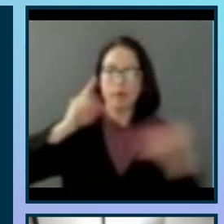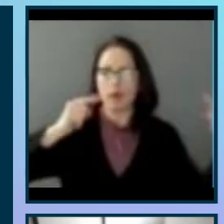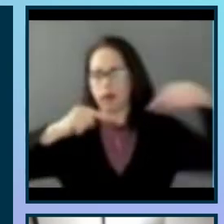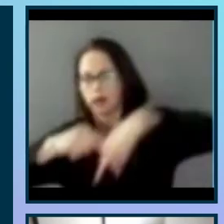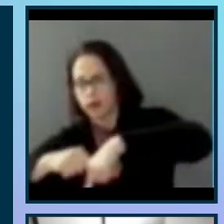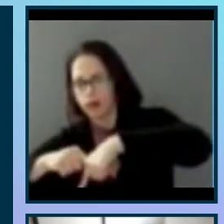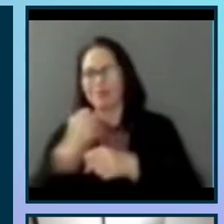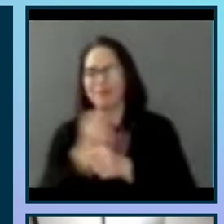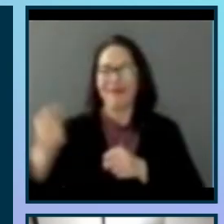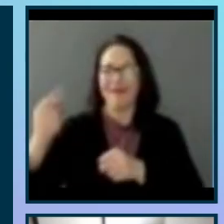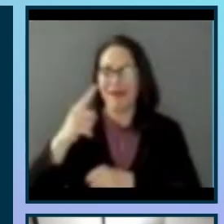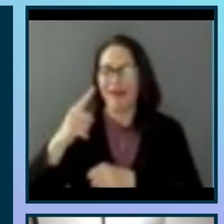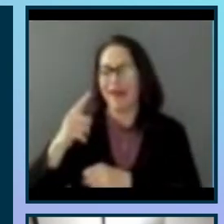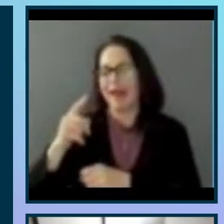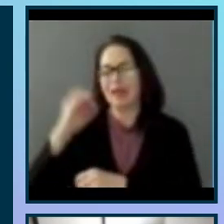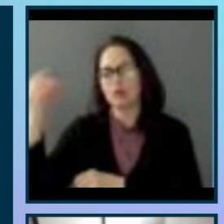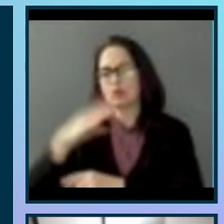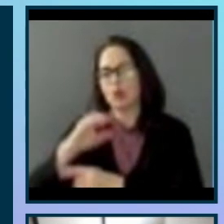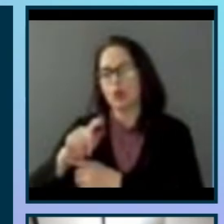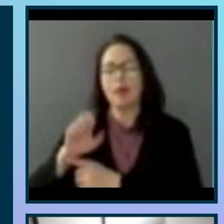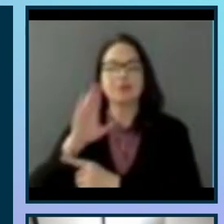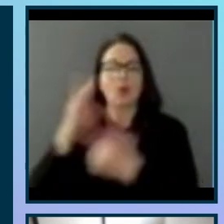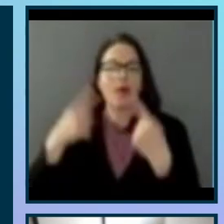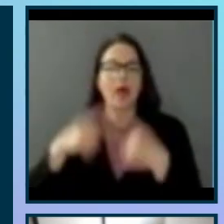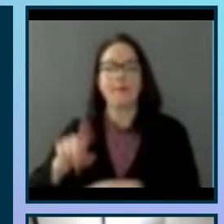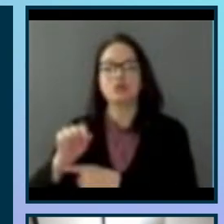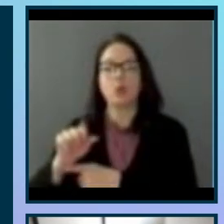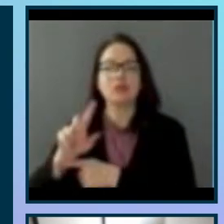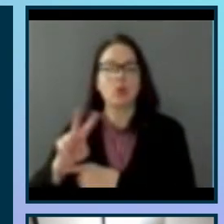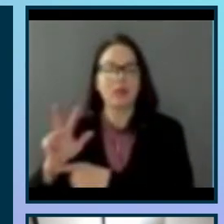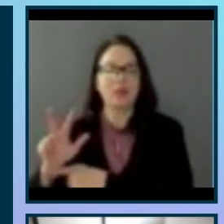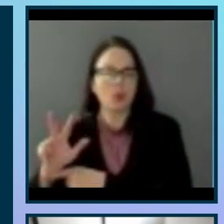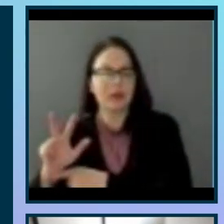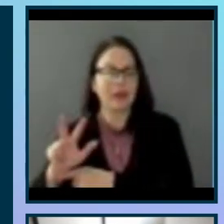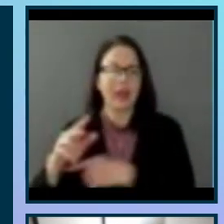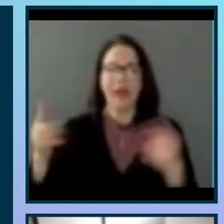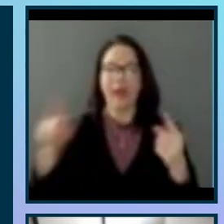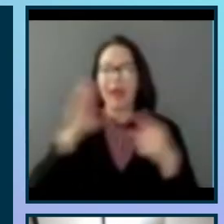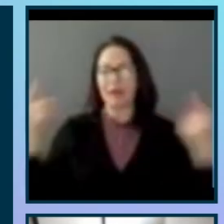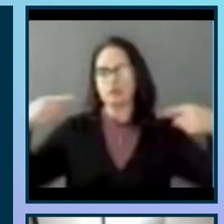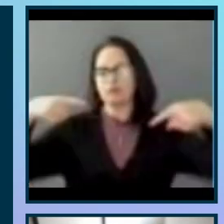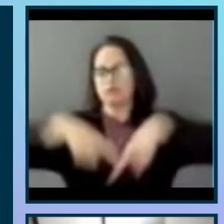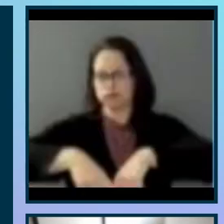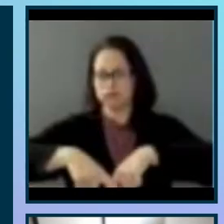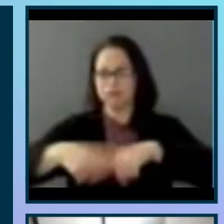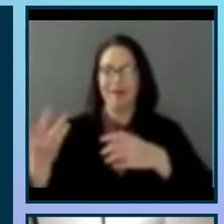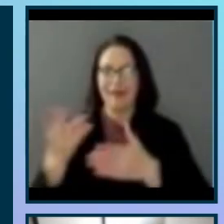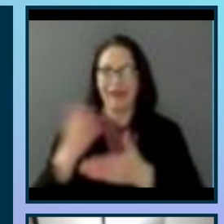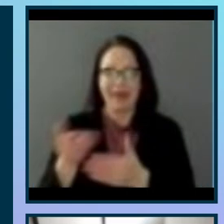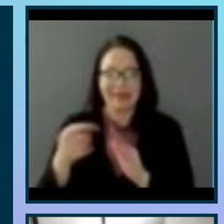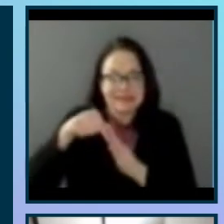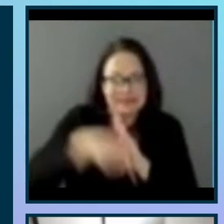happening October 14, 2023. The lines cross in the deep heart of Texas, which is where I'm actually sitting right now.